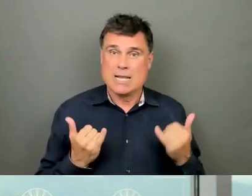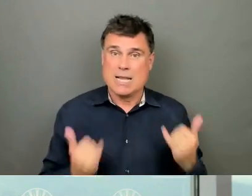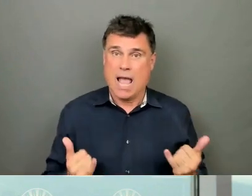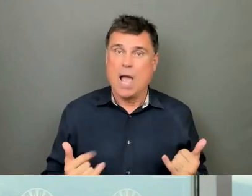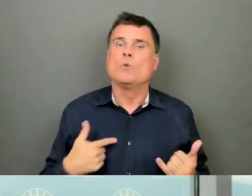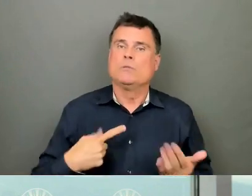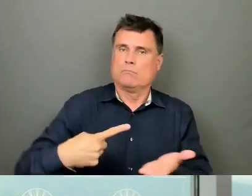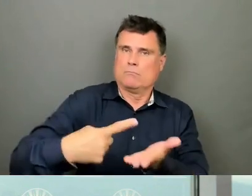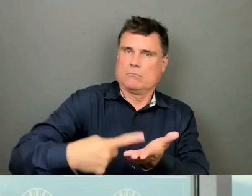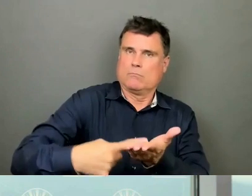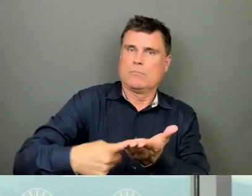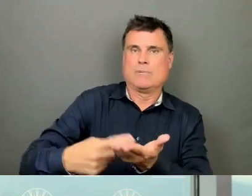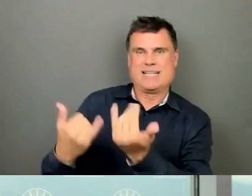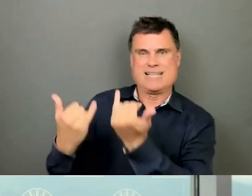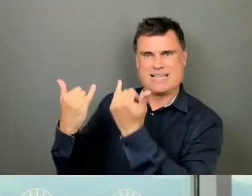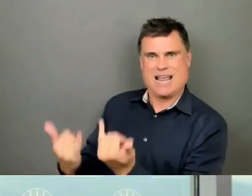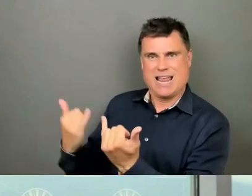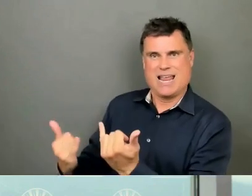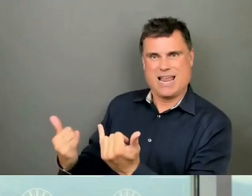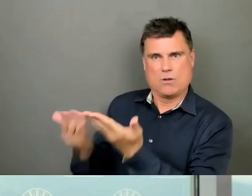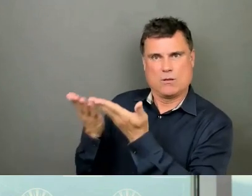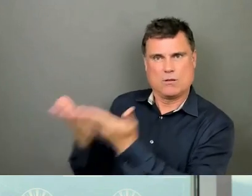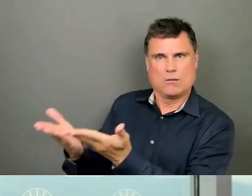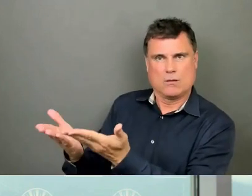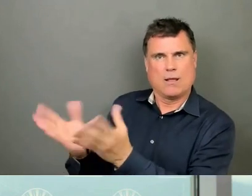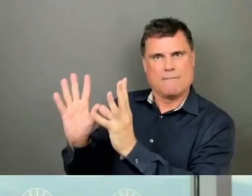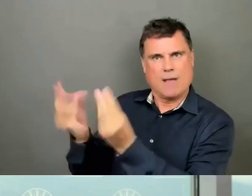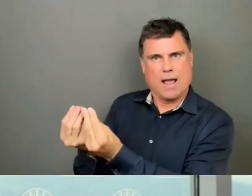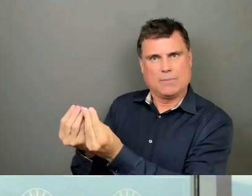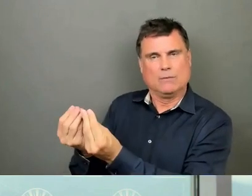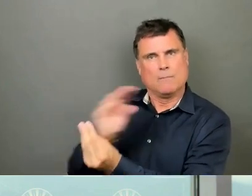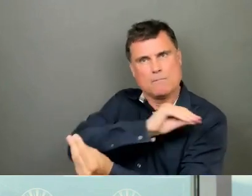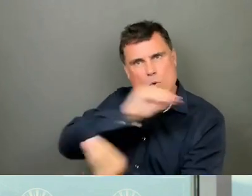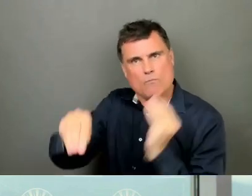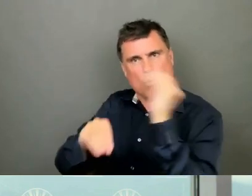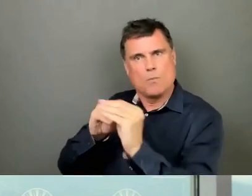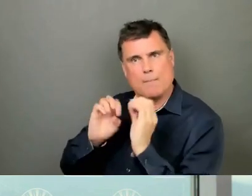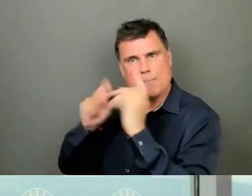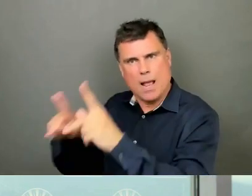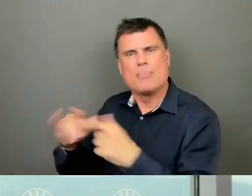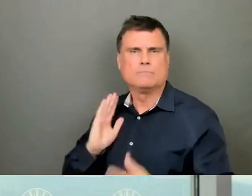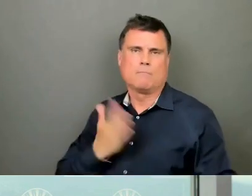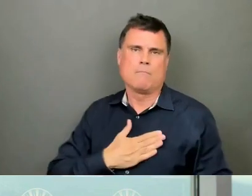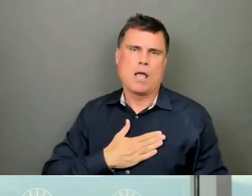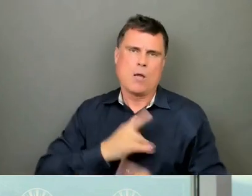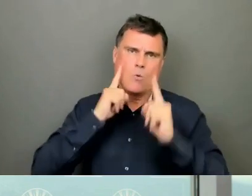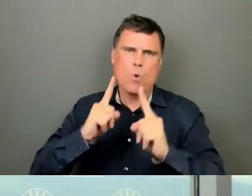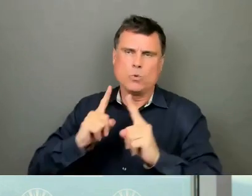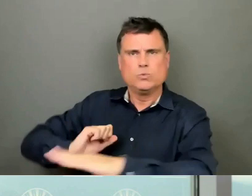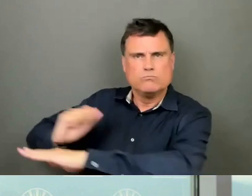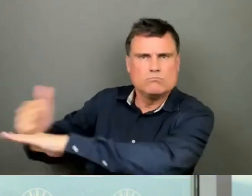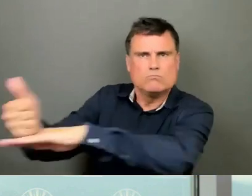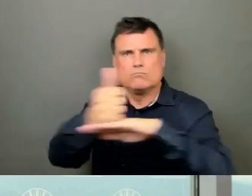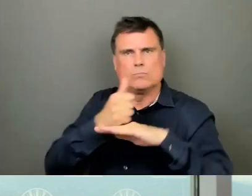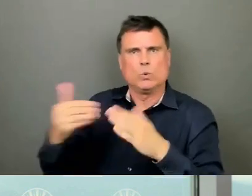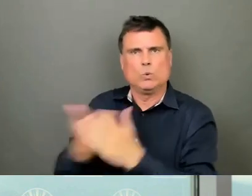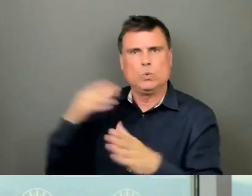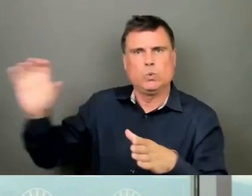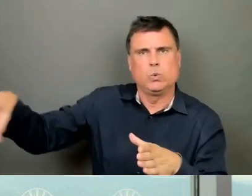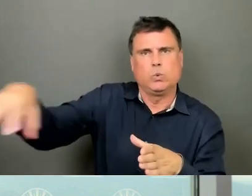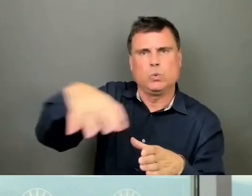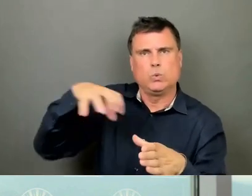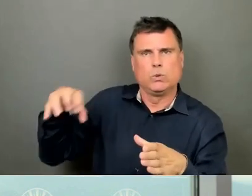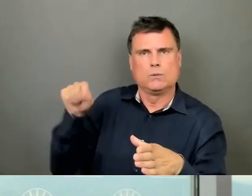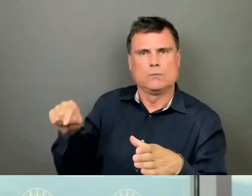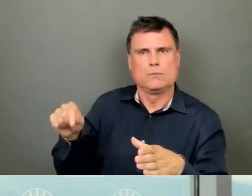of us today, there are also the lives of families in the balance who want to move into this housing and we're trying to get that done. Ben, did you have a follow-up?